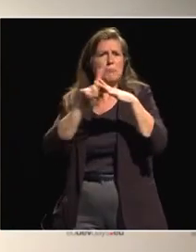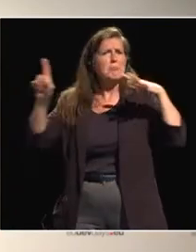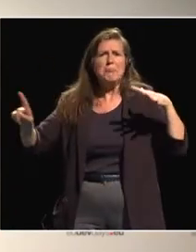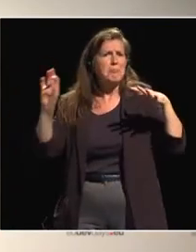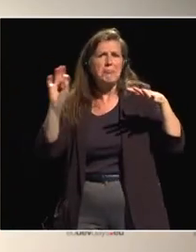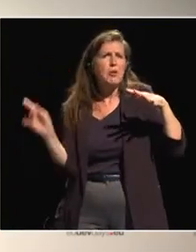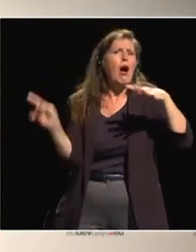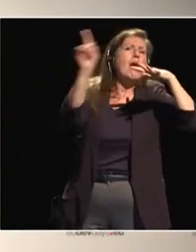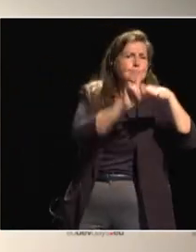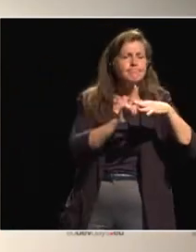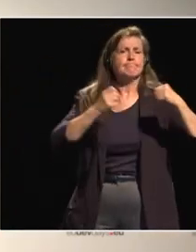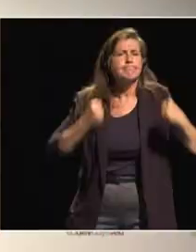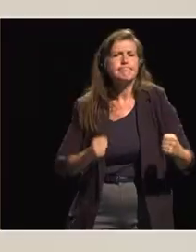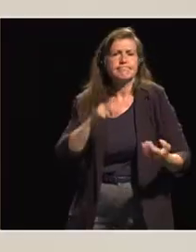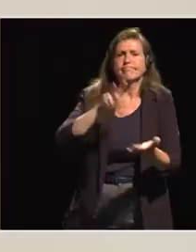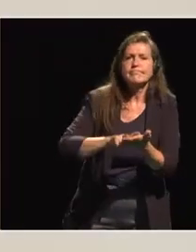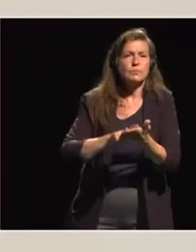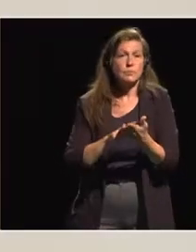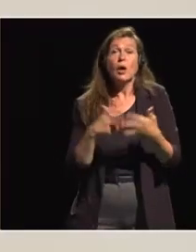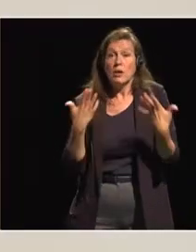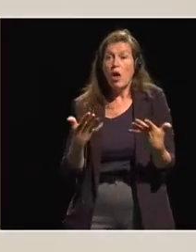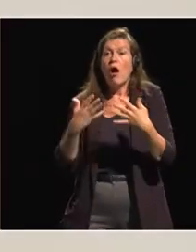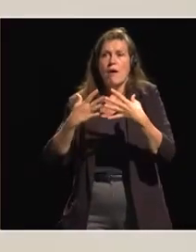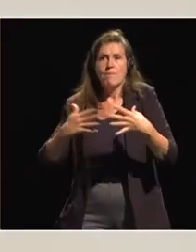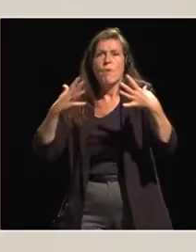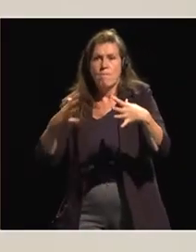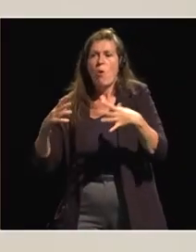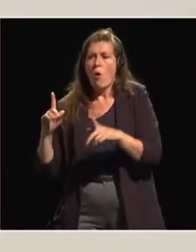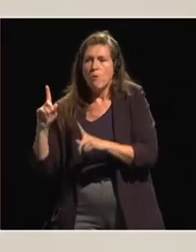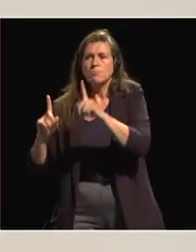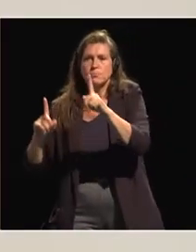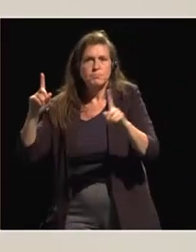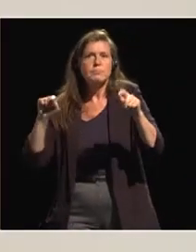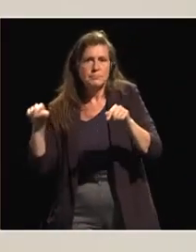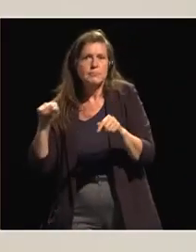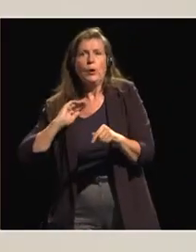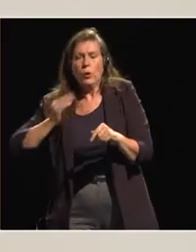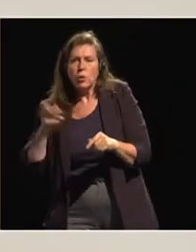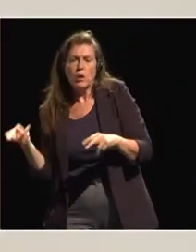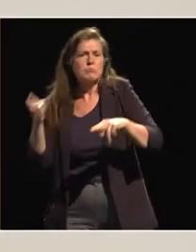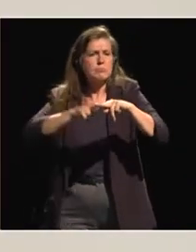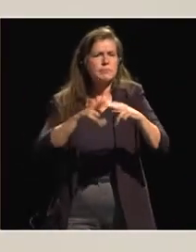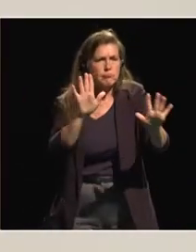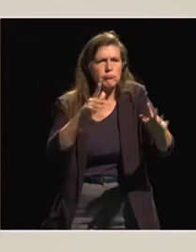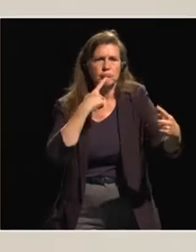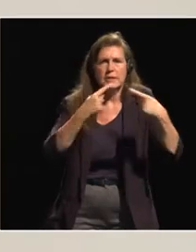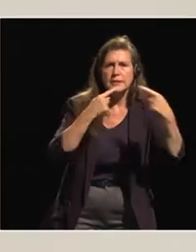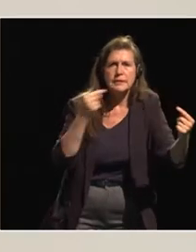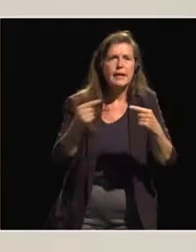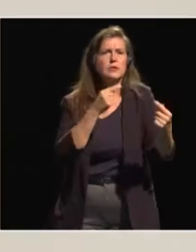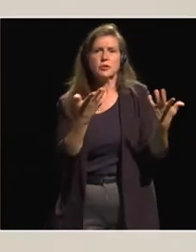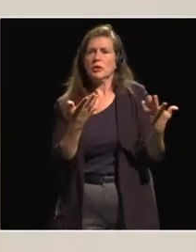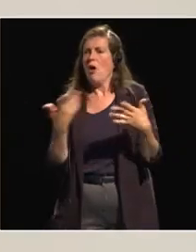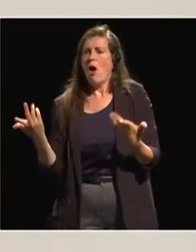We see more and more women taking certain posts, reaching the negotiation